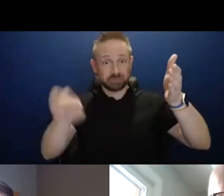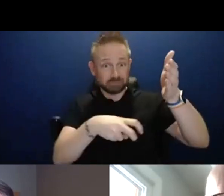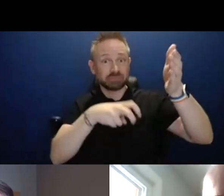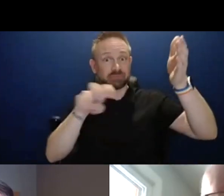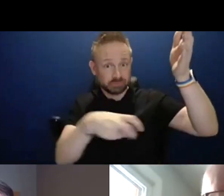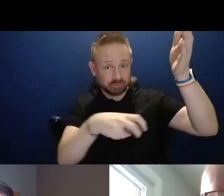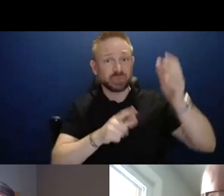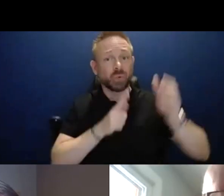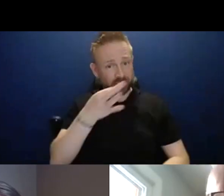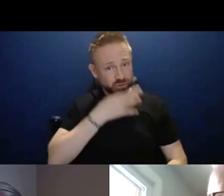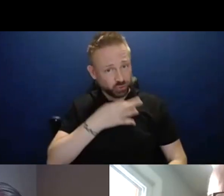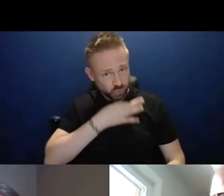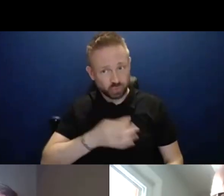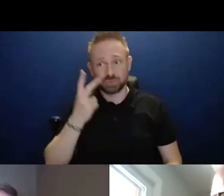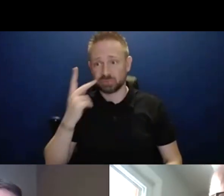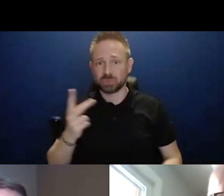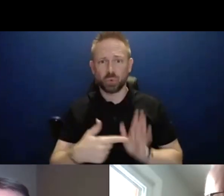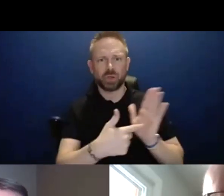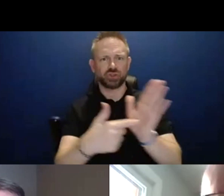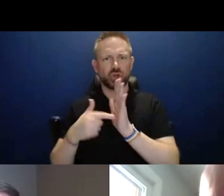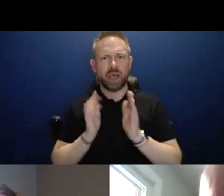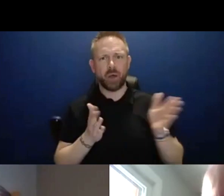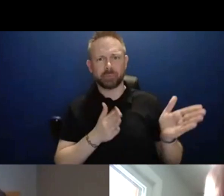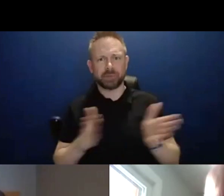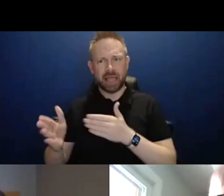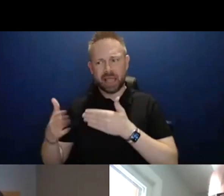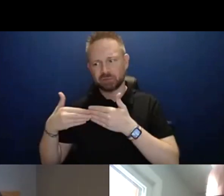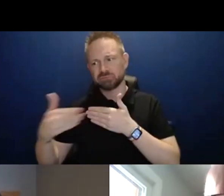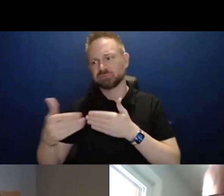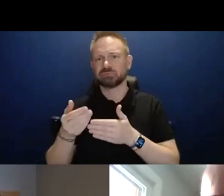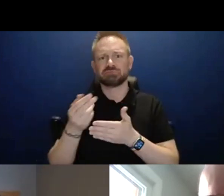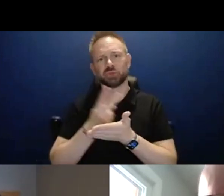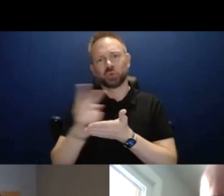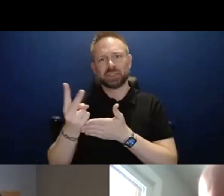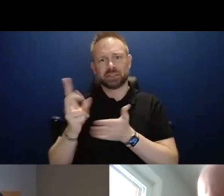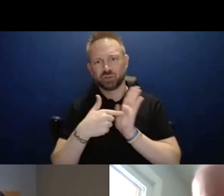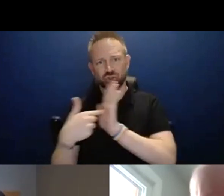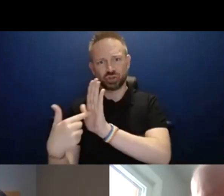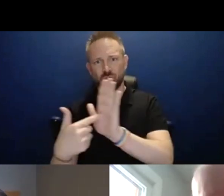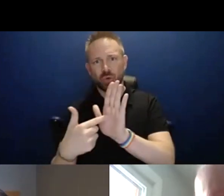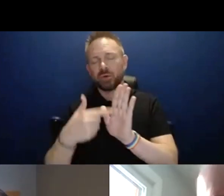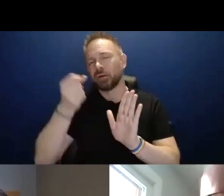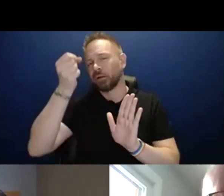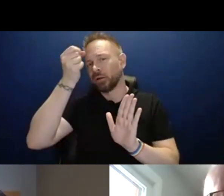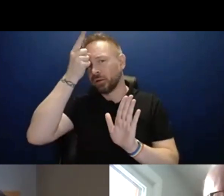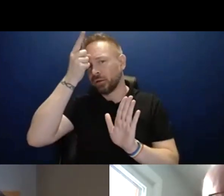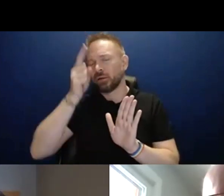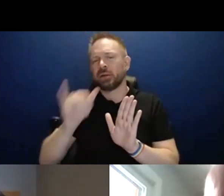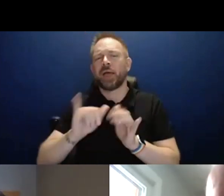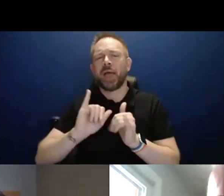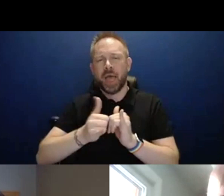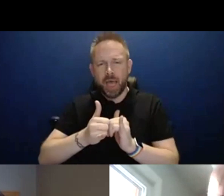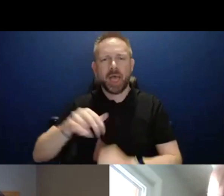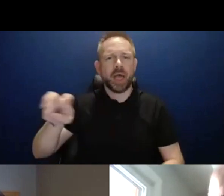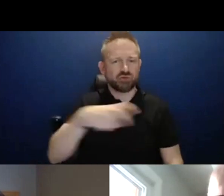through them and the roadmap will be, will be shared with you over the next couple of weeks. And then you'll, you'll have a much better idea of, of how they're doing it. Um, but it